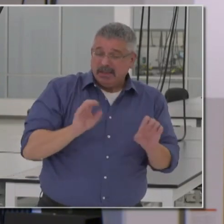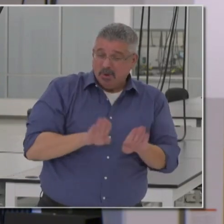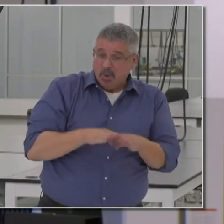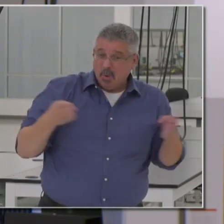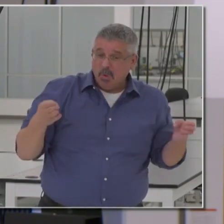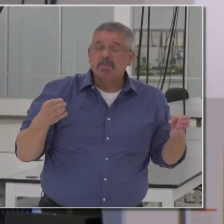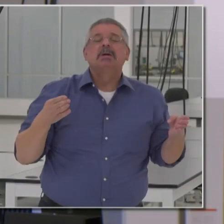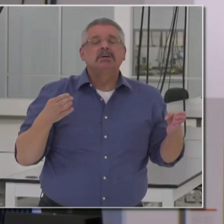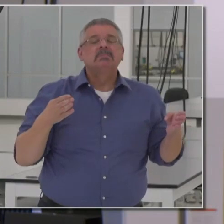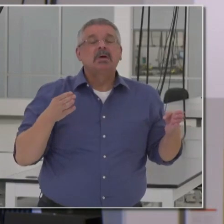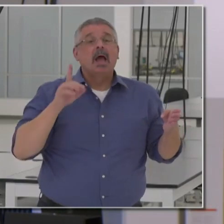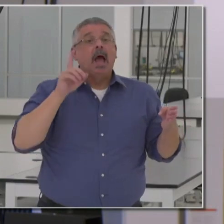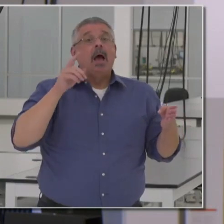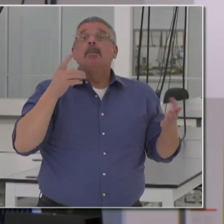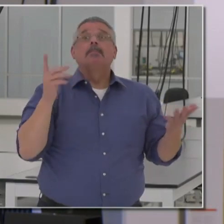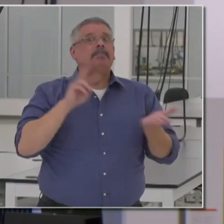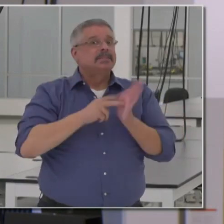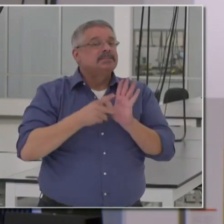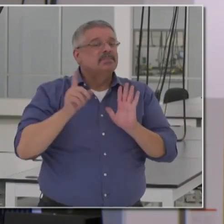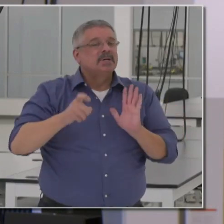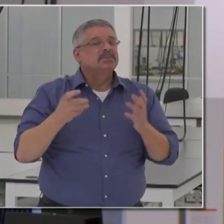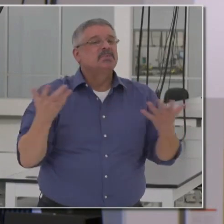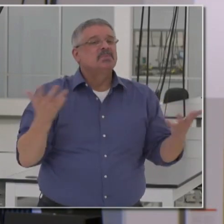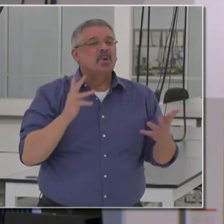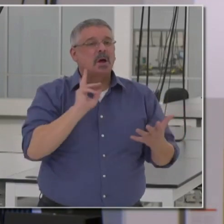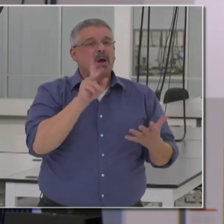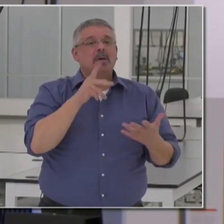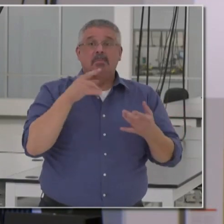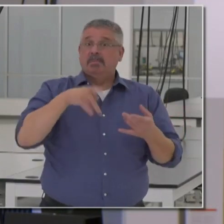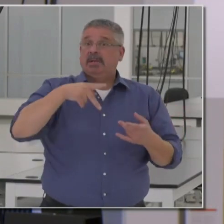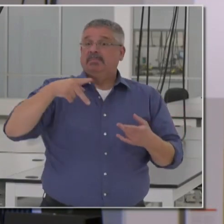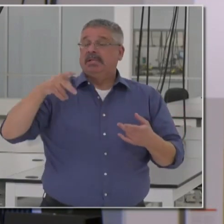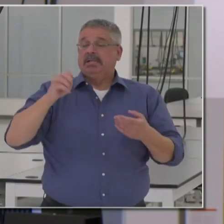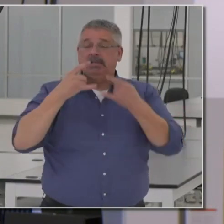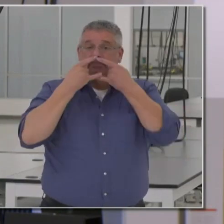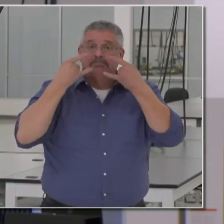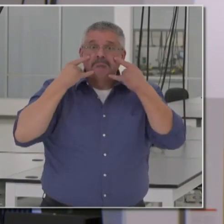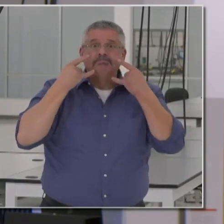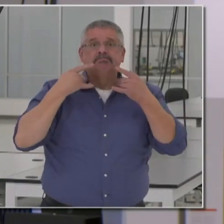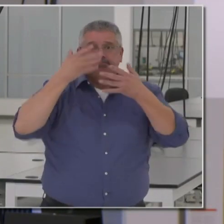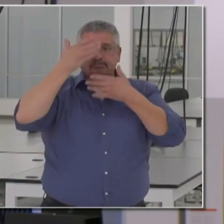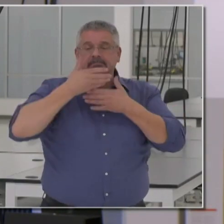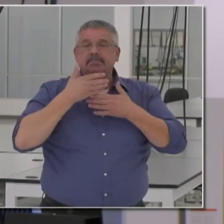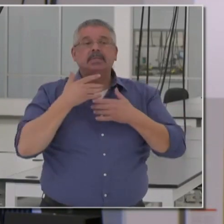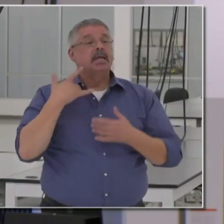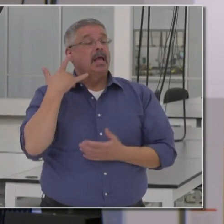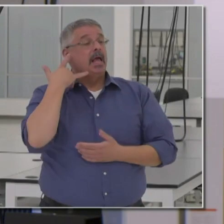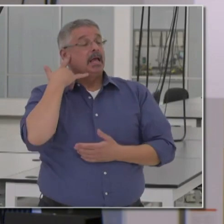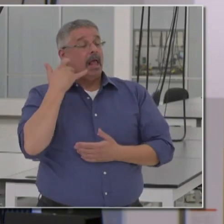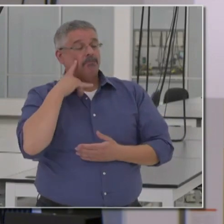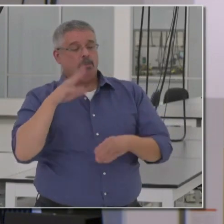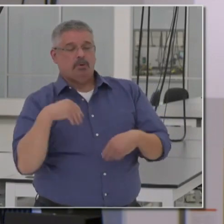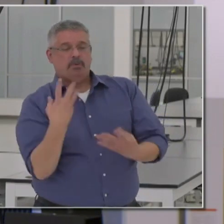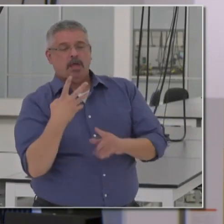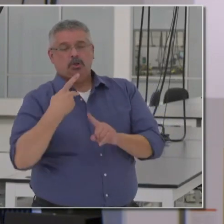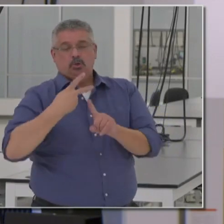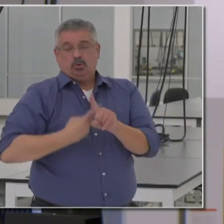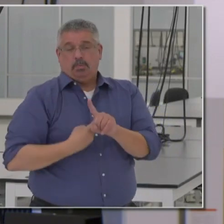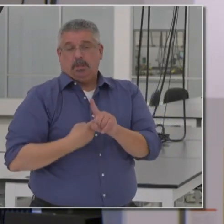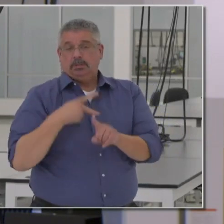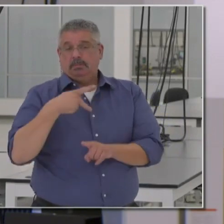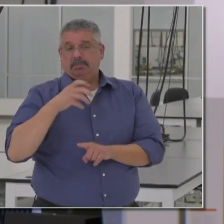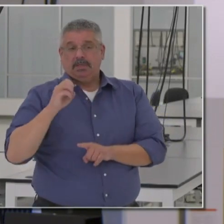is you have to have the appropriate personal protective gear. The state of California provided two months of PPE